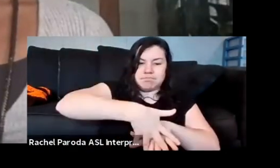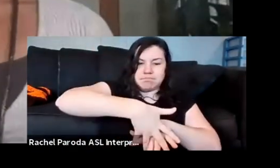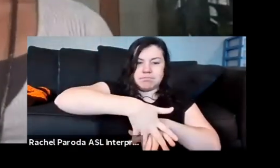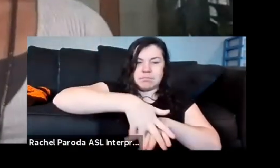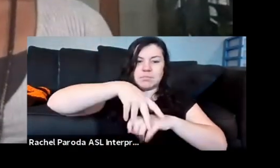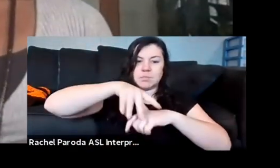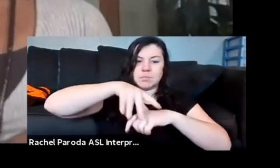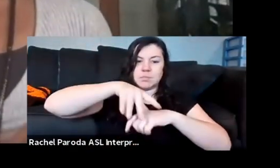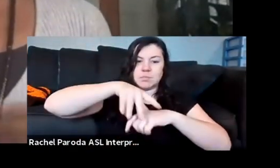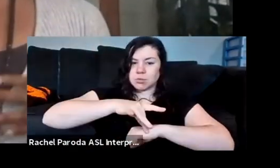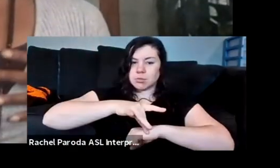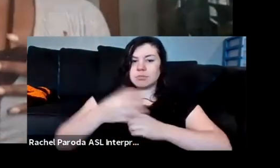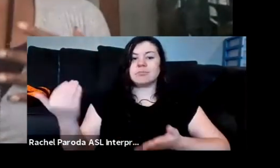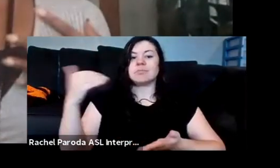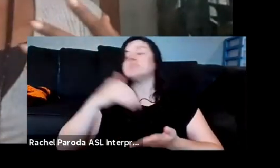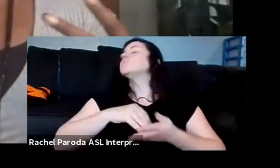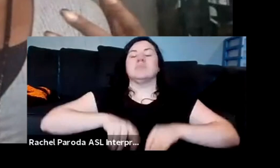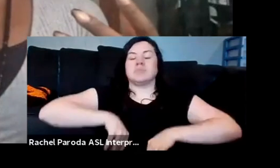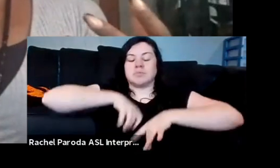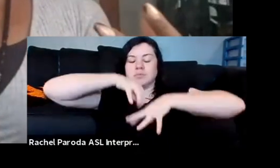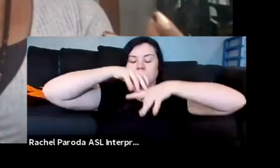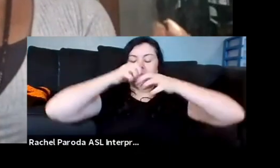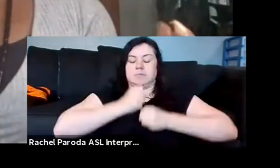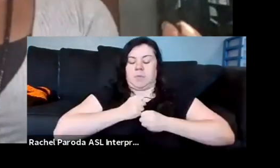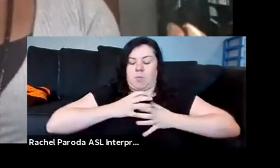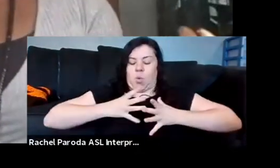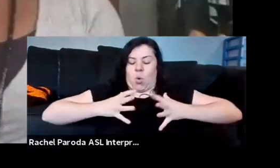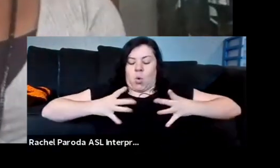Inhale, full expansion, moving through the body, out through the heart.